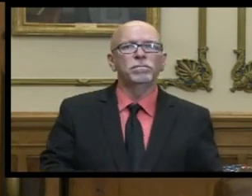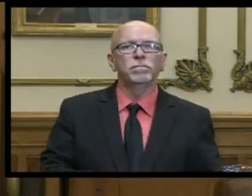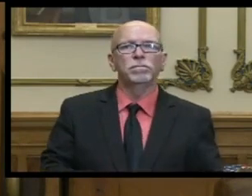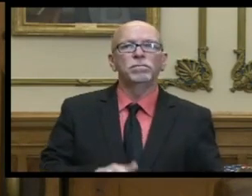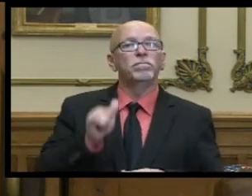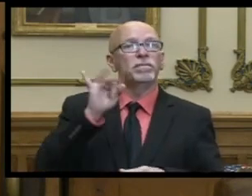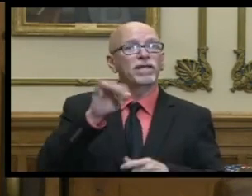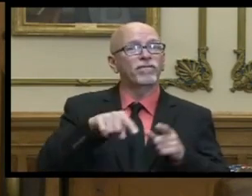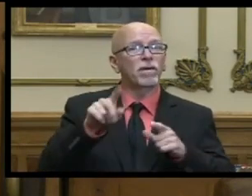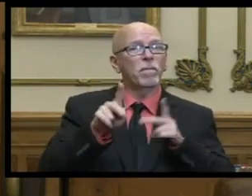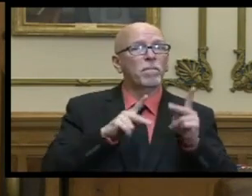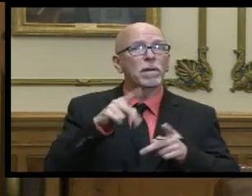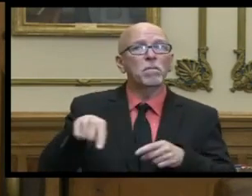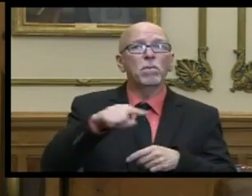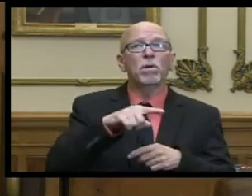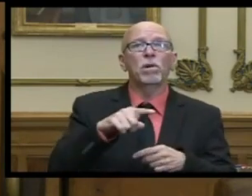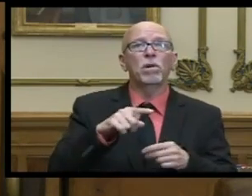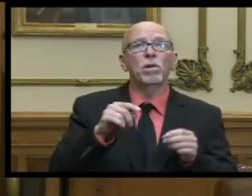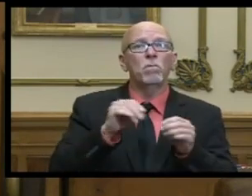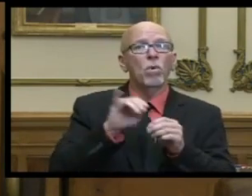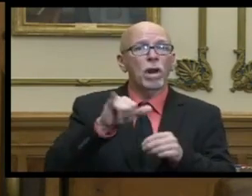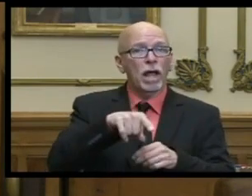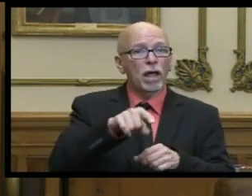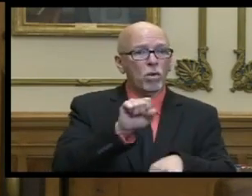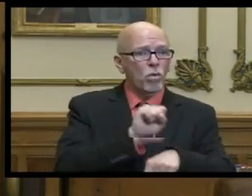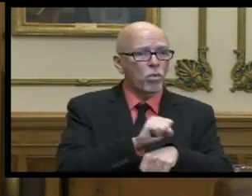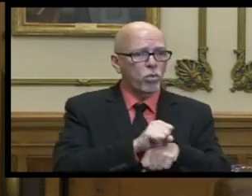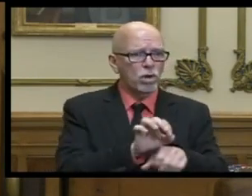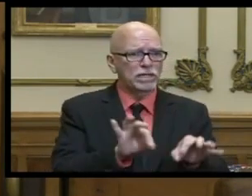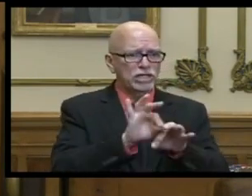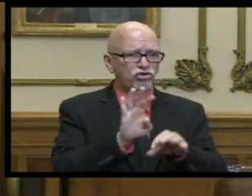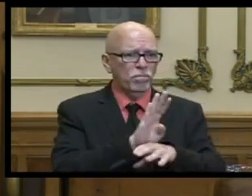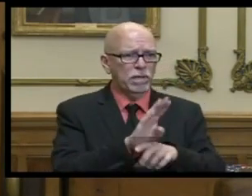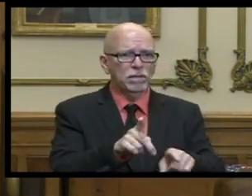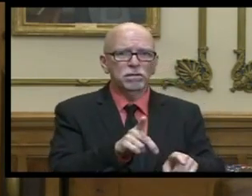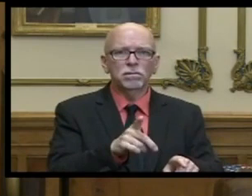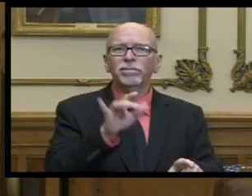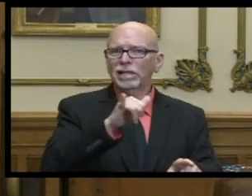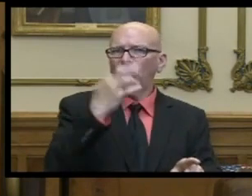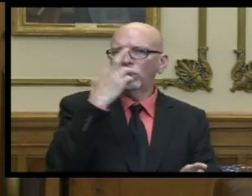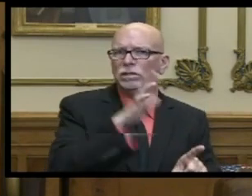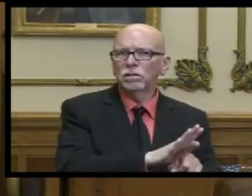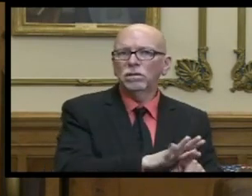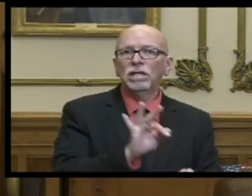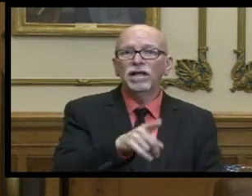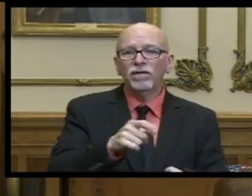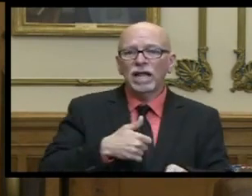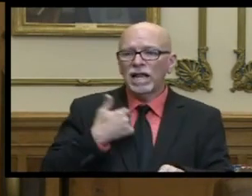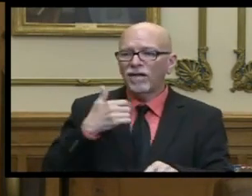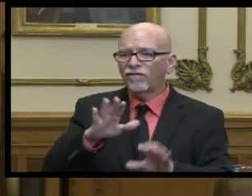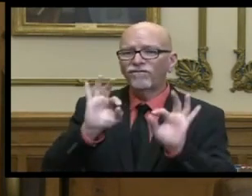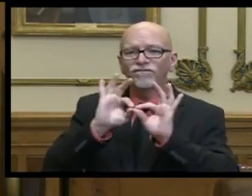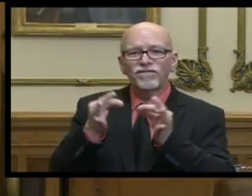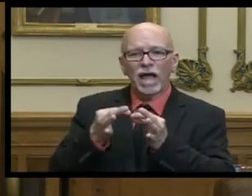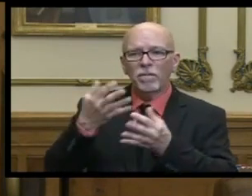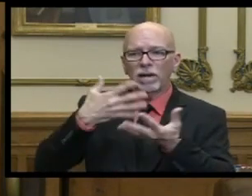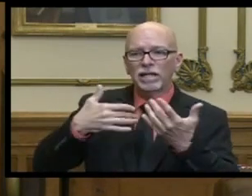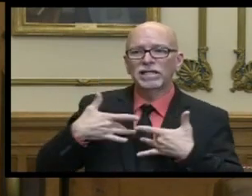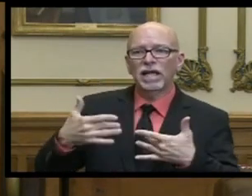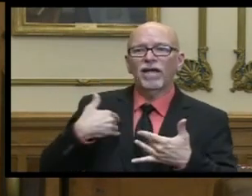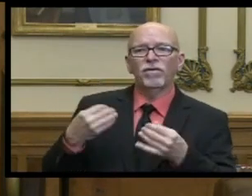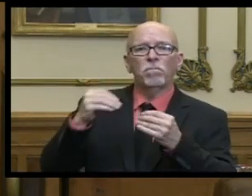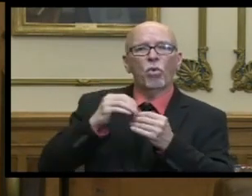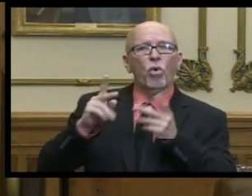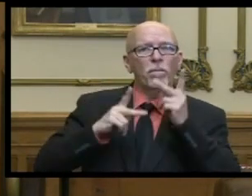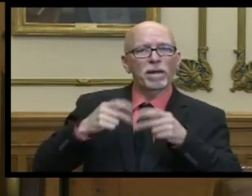people are more likely to be in essential businesses that's one thing if it's because they live in family structures that include a lot